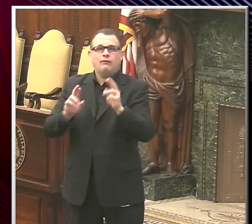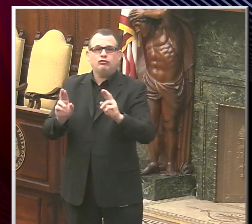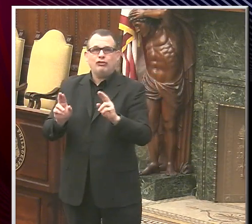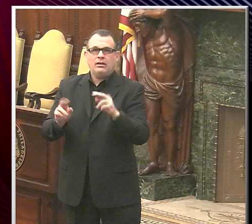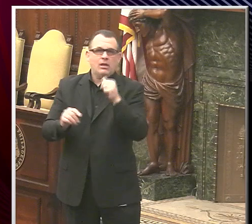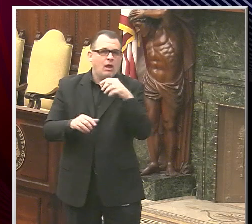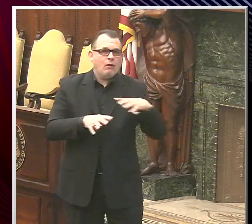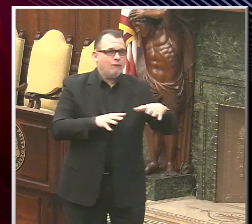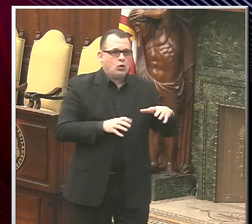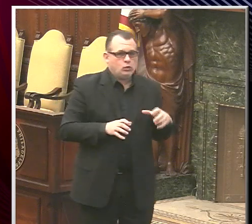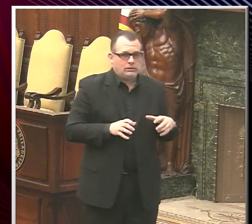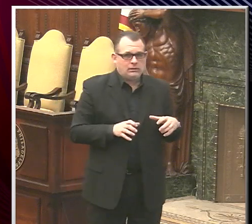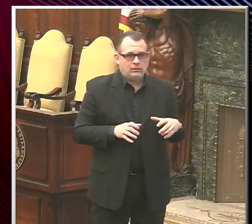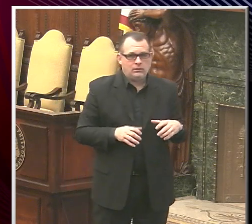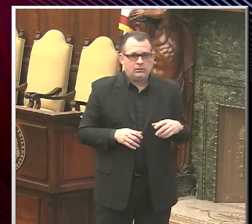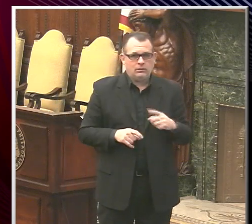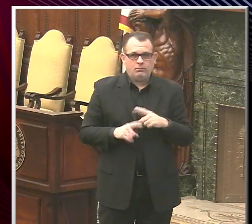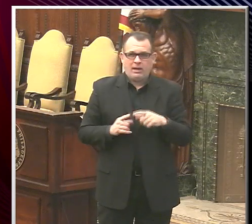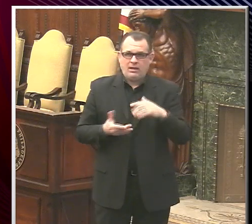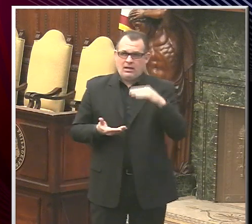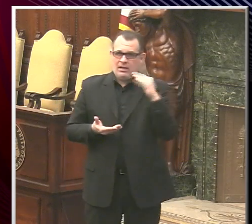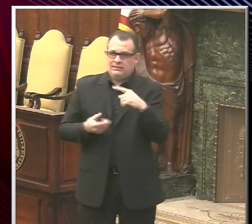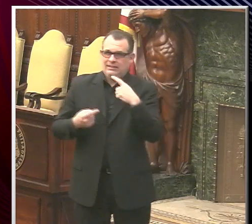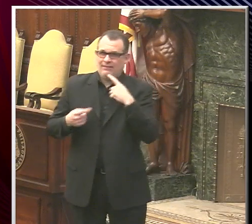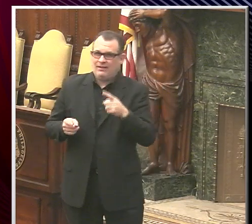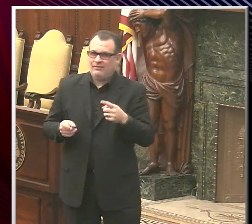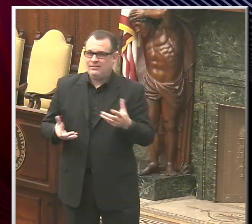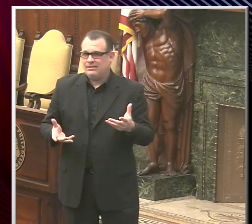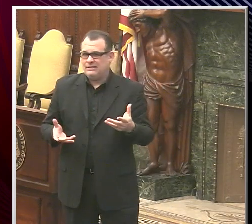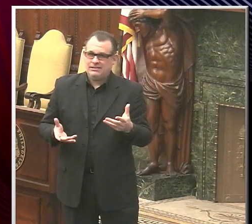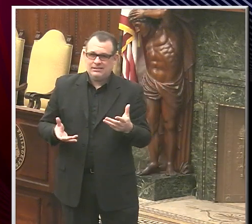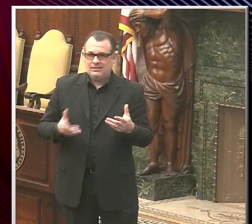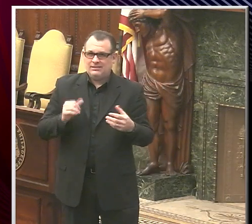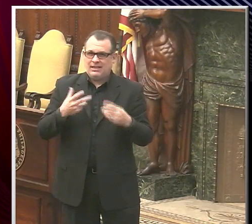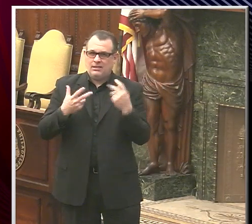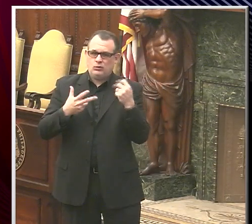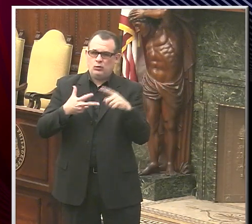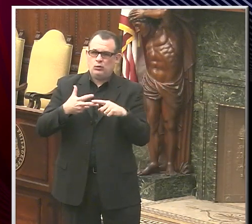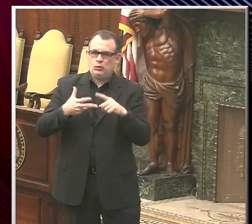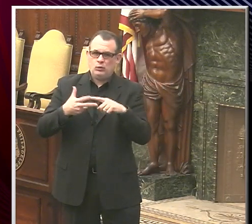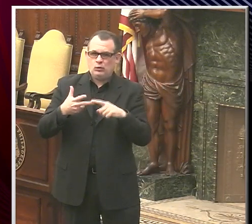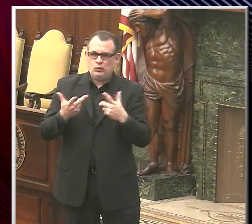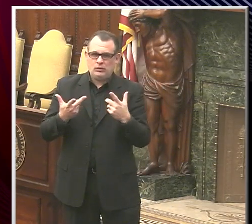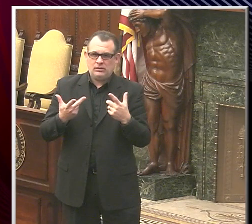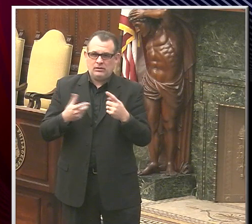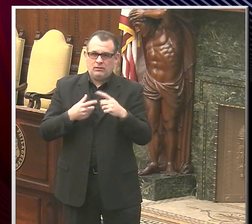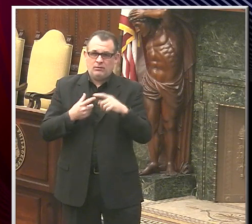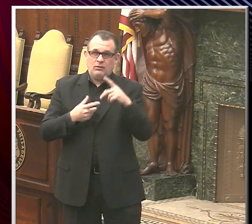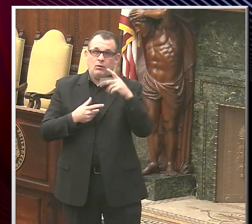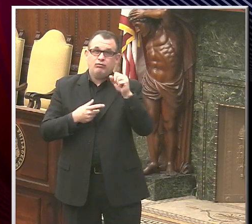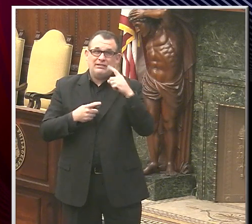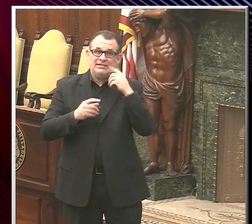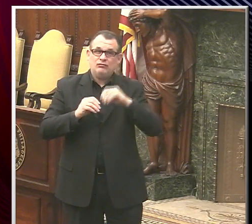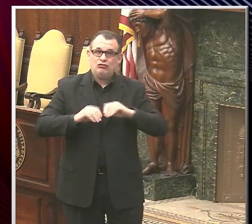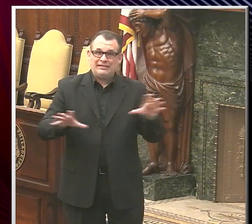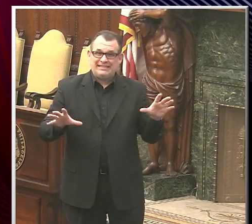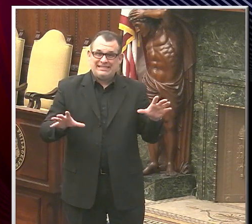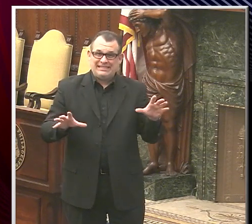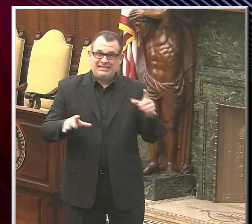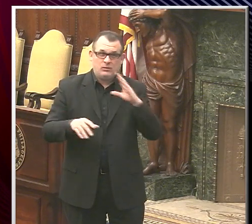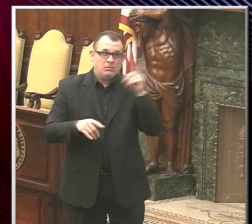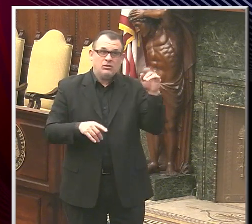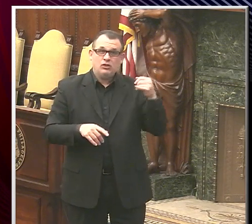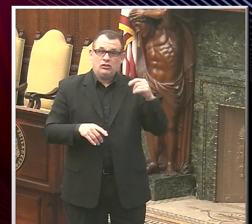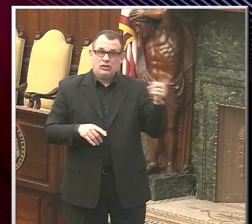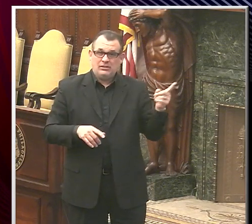However, it is somewhat less effective than the other vaccines. The numbers that come out of the press release from the companies, we haven't seen the studies yet, are